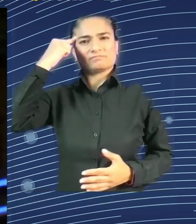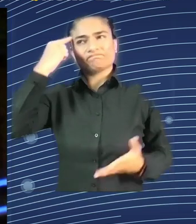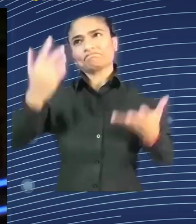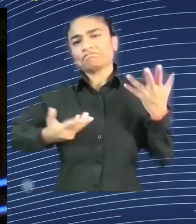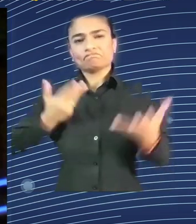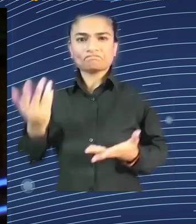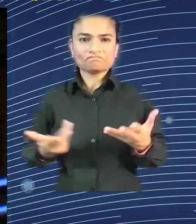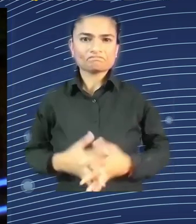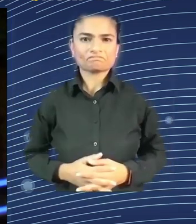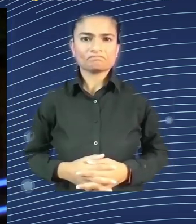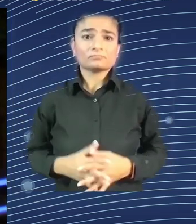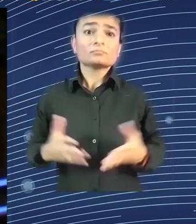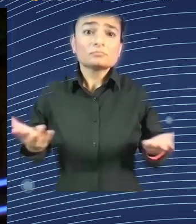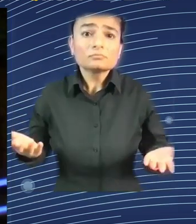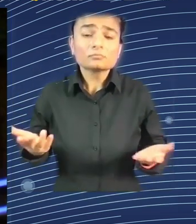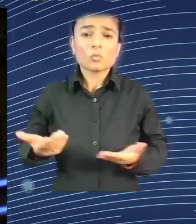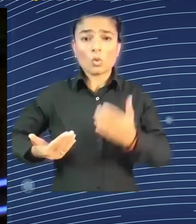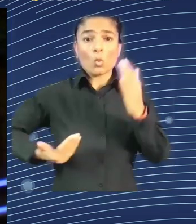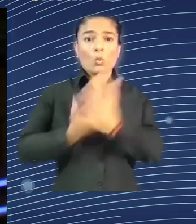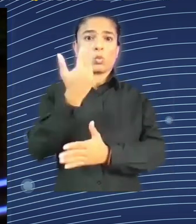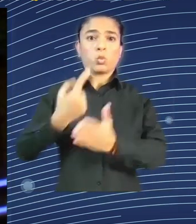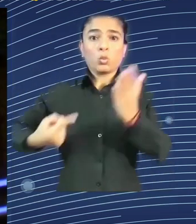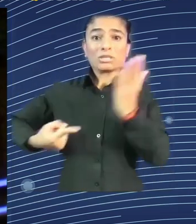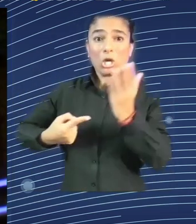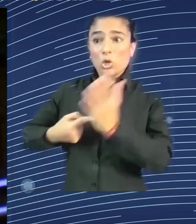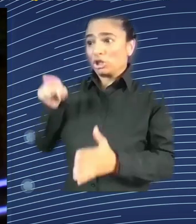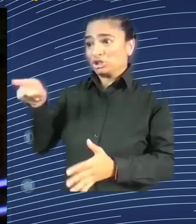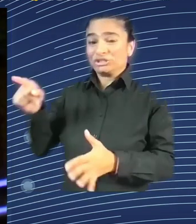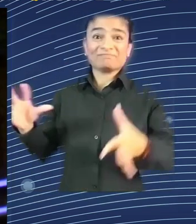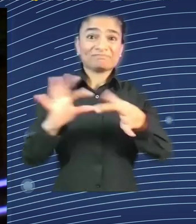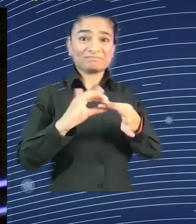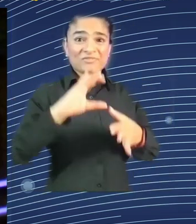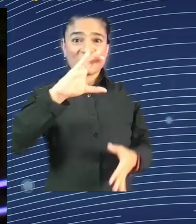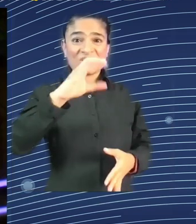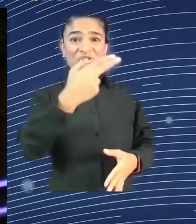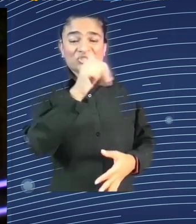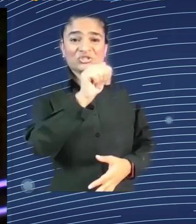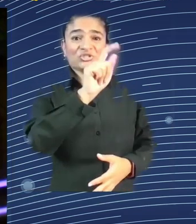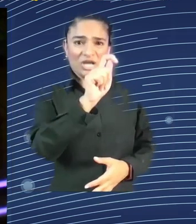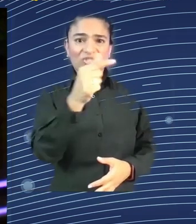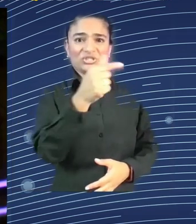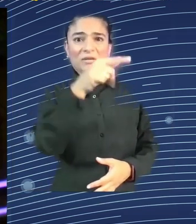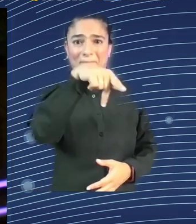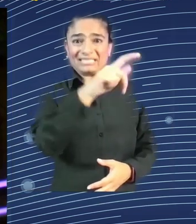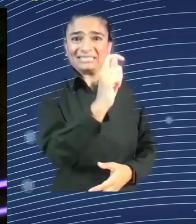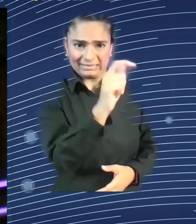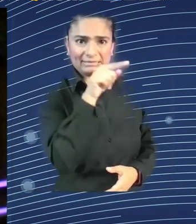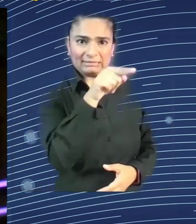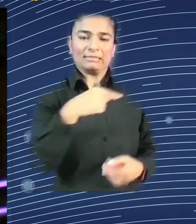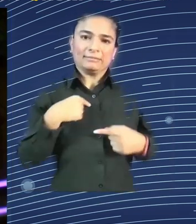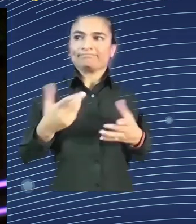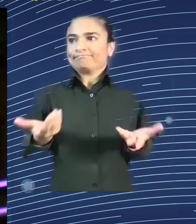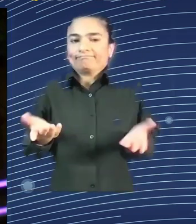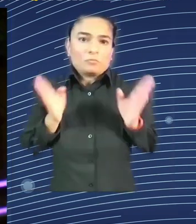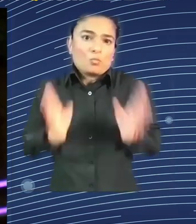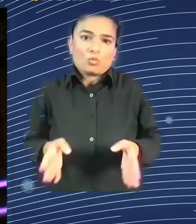ChatGPT, we have to accept that this can be a contribution to